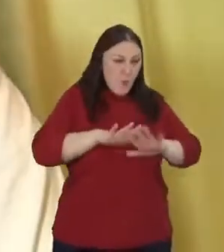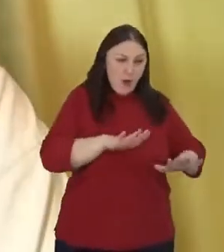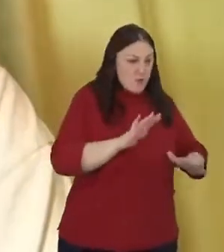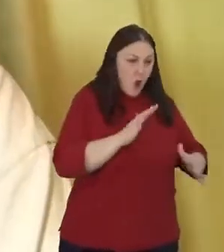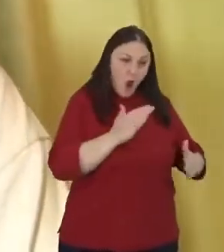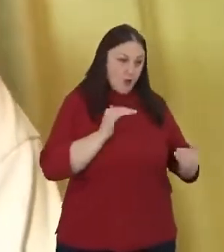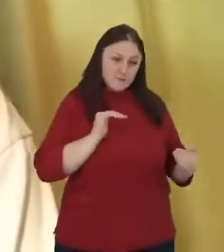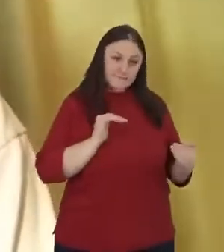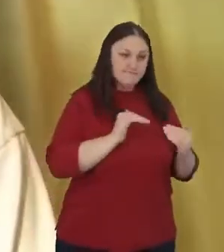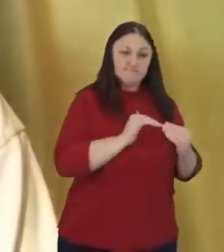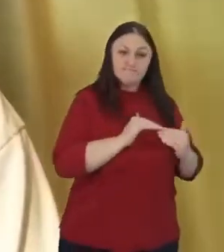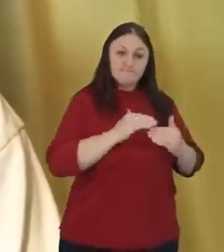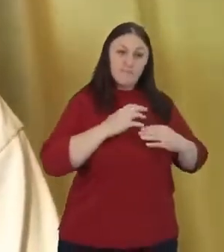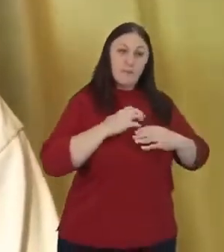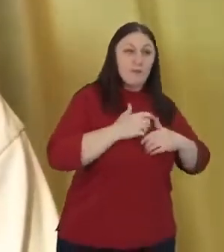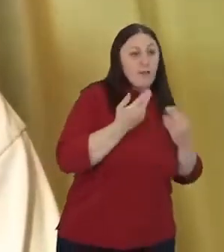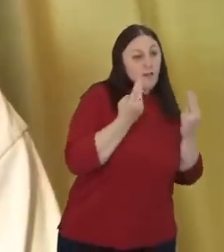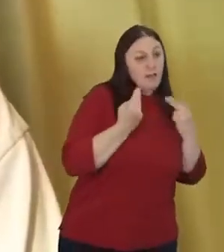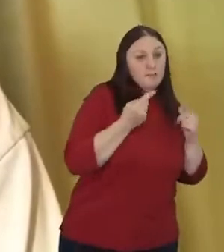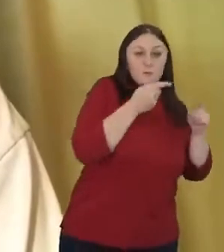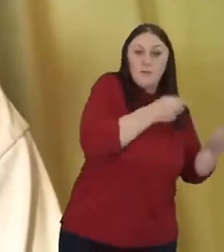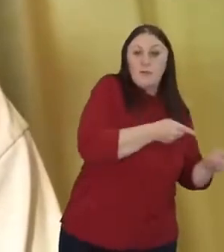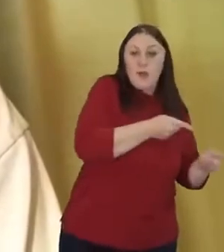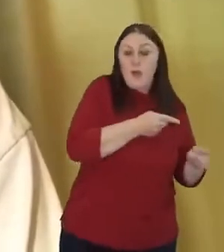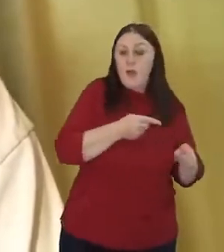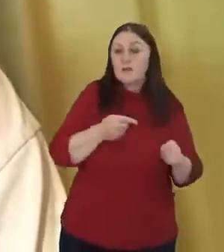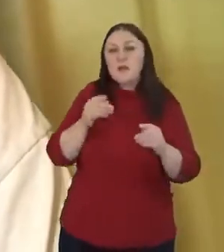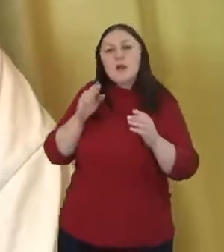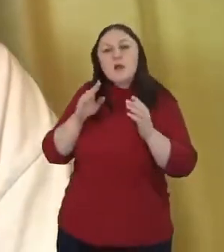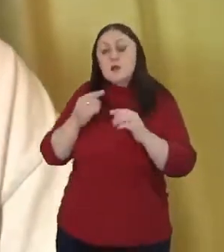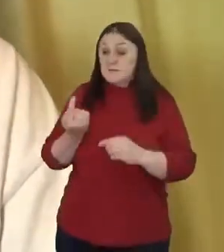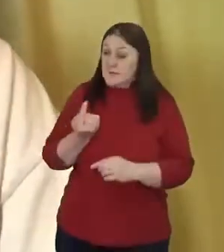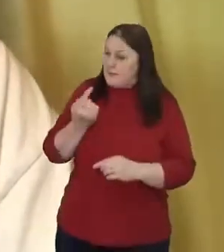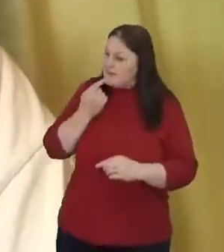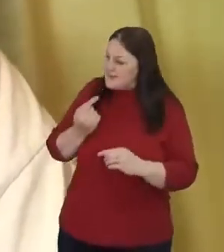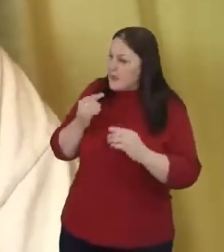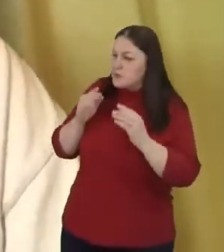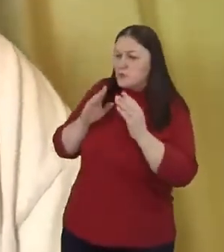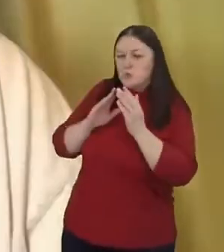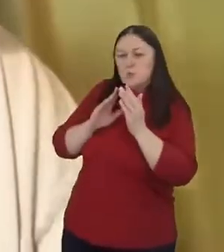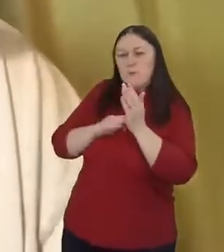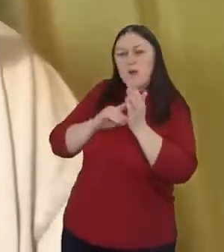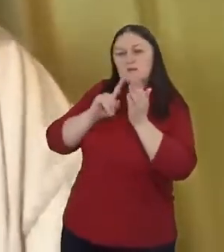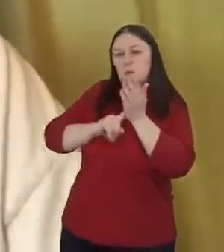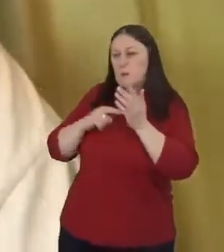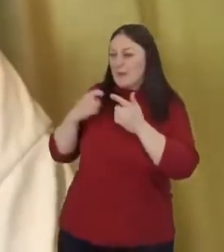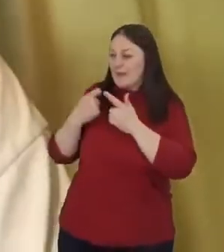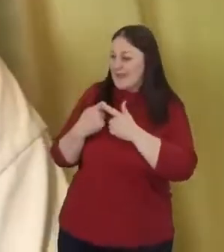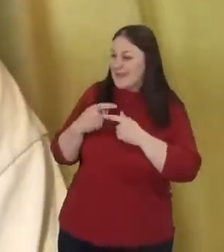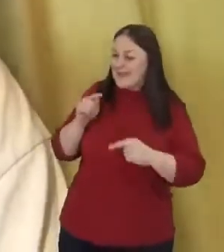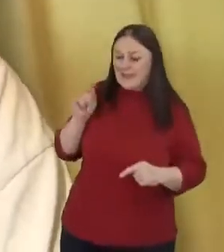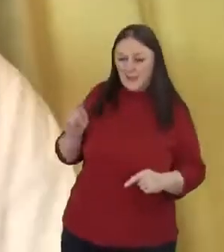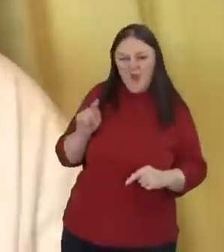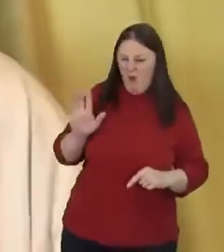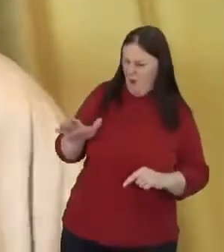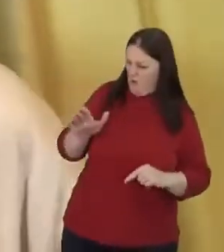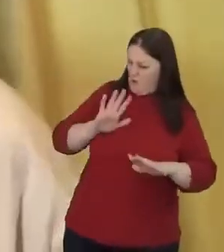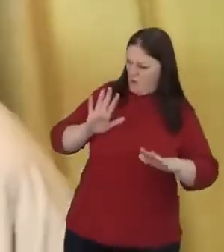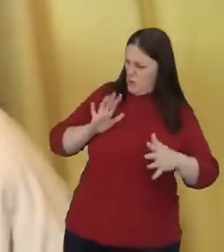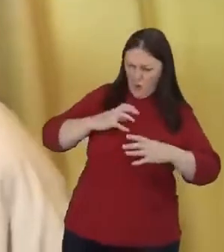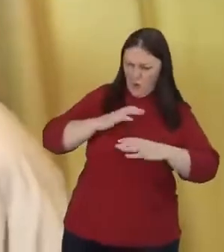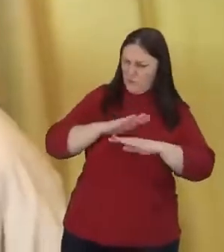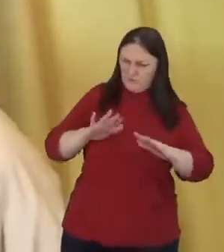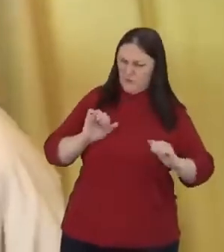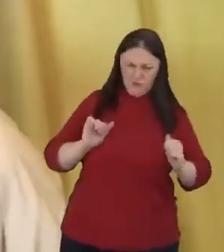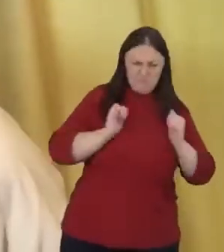Dr. Martin Luther King was once accused, someone said to Martin Luther King that he was maladjusted, and he embraced the word, and he said,